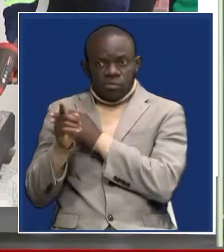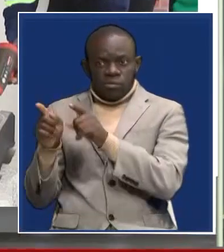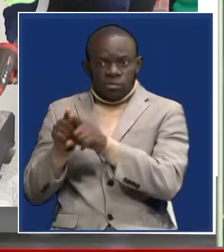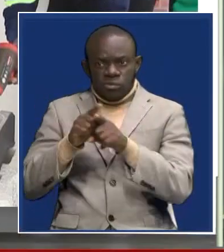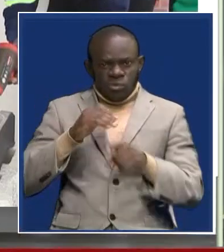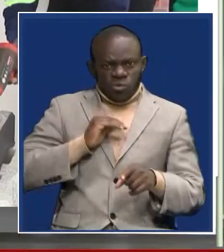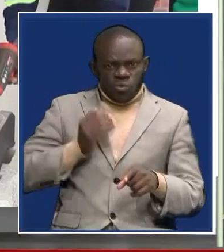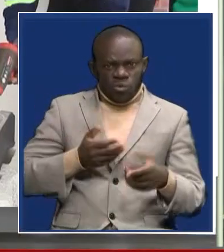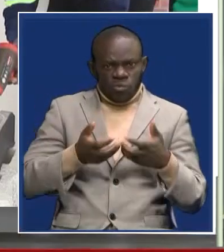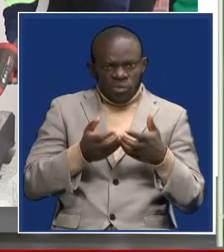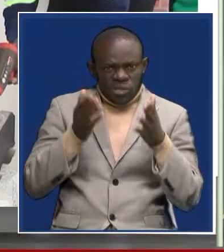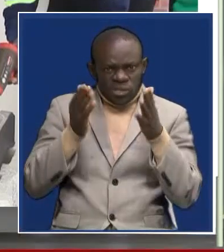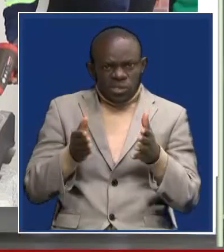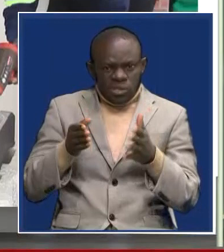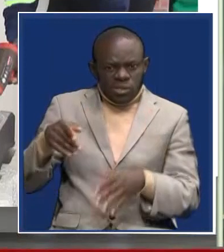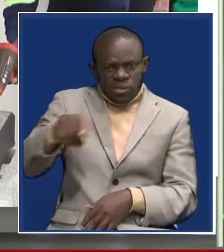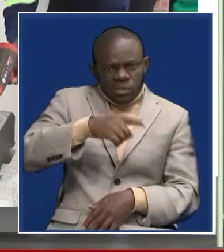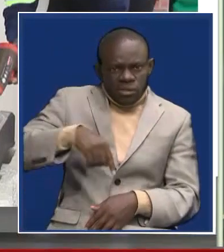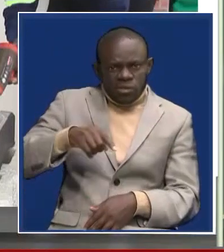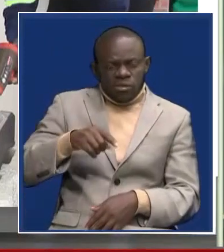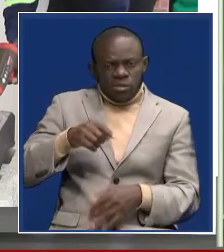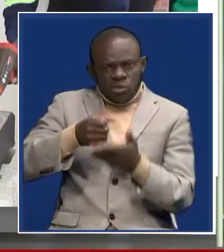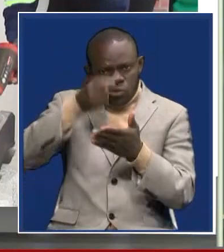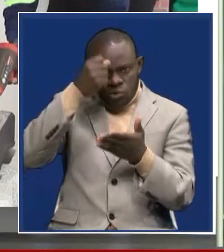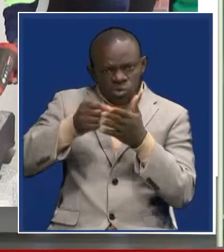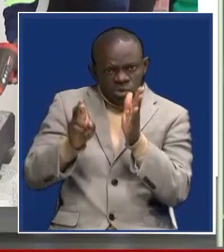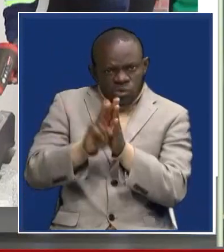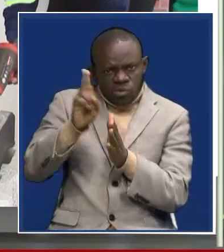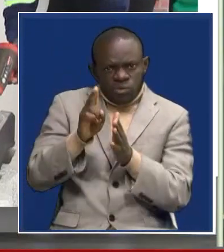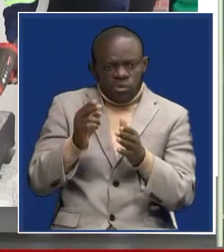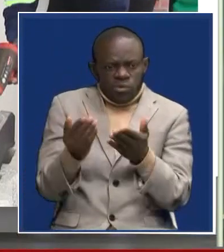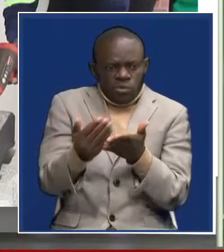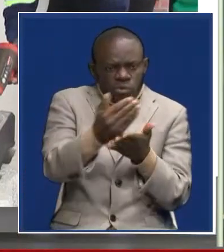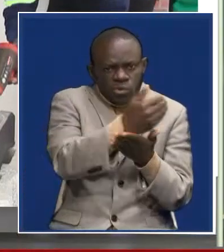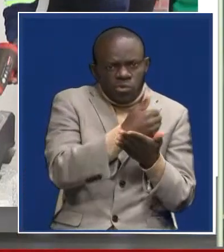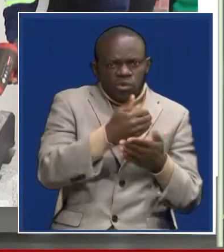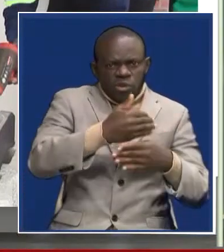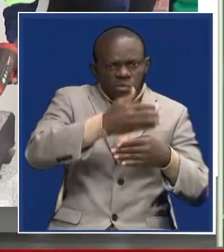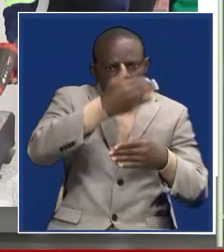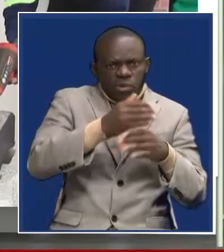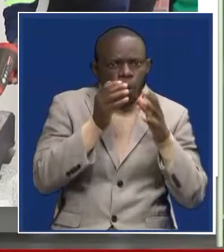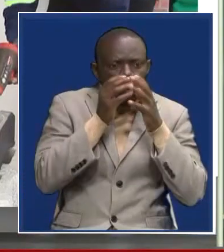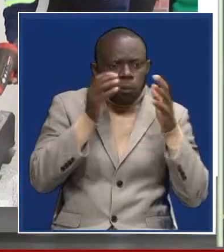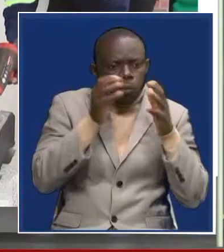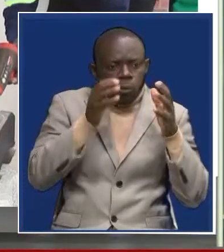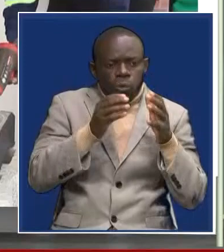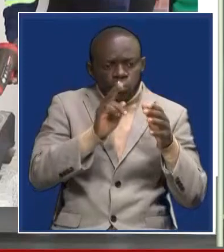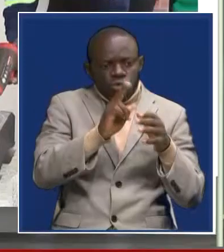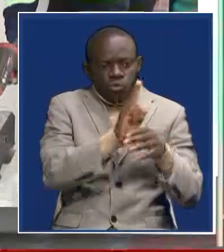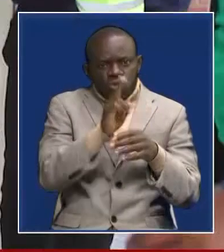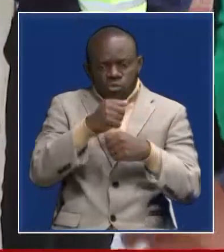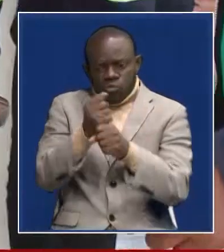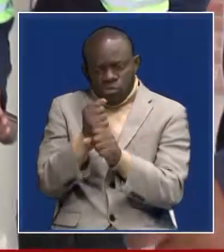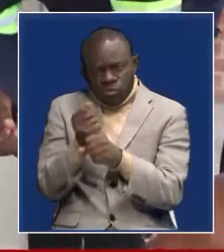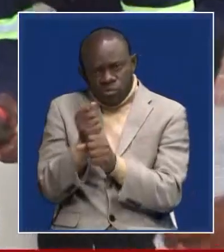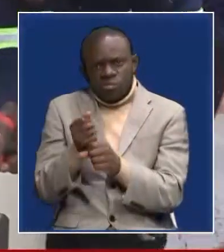Muchimba caught up with some fifth-year engineering students who have innovated production of petroleum fuel using plastics here's a report